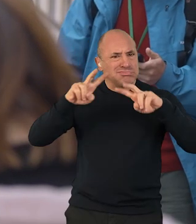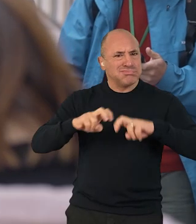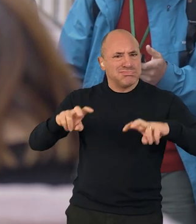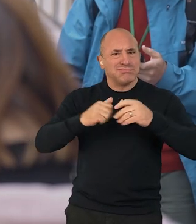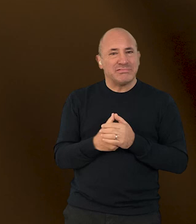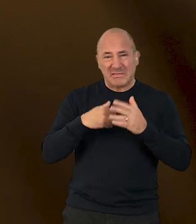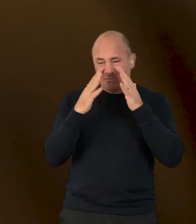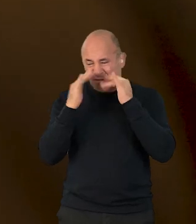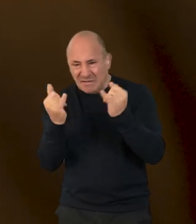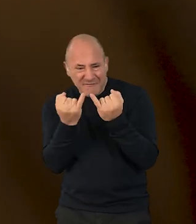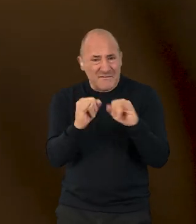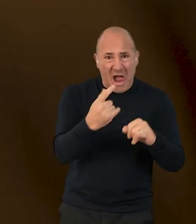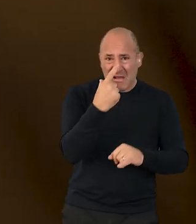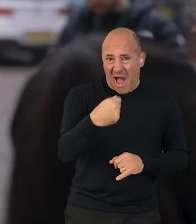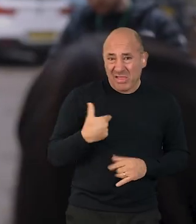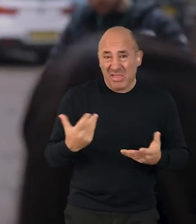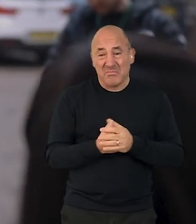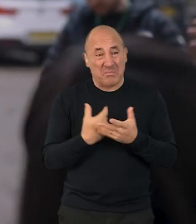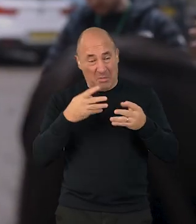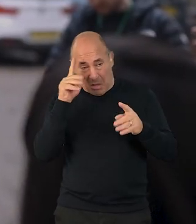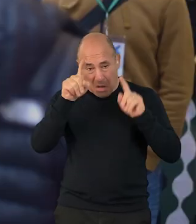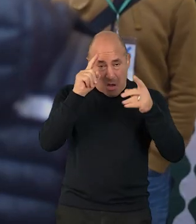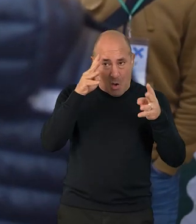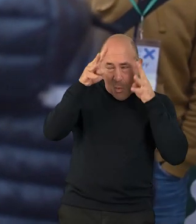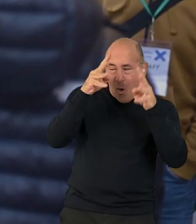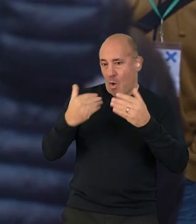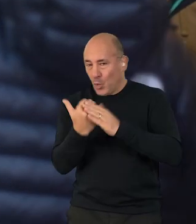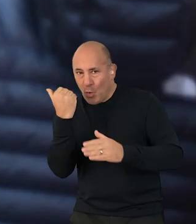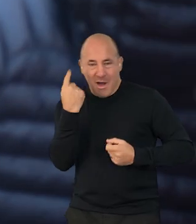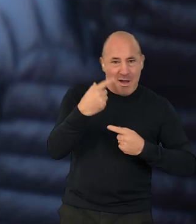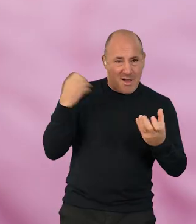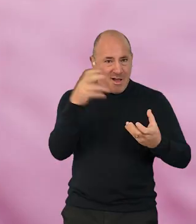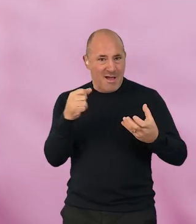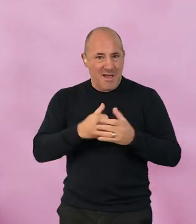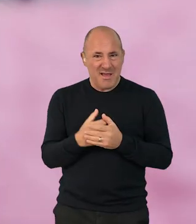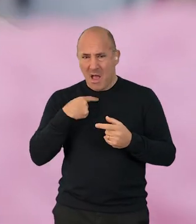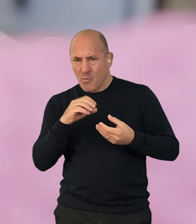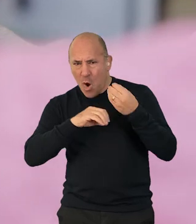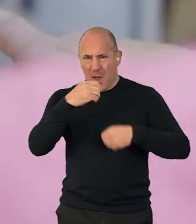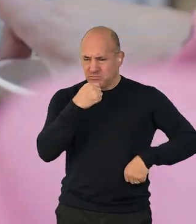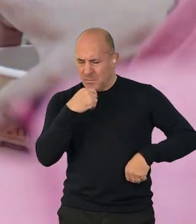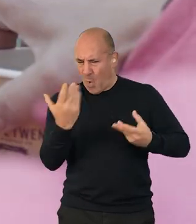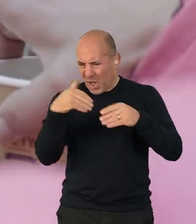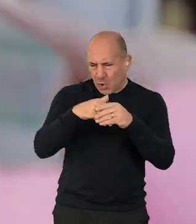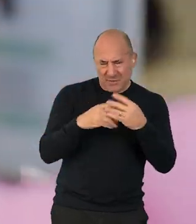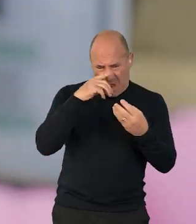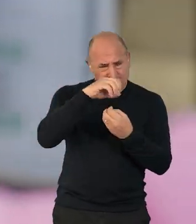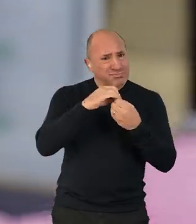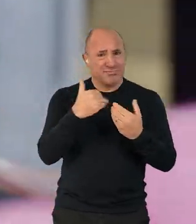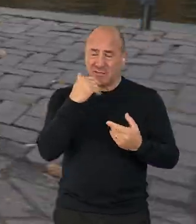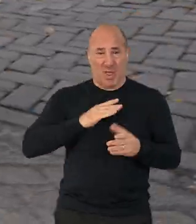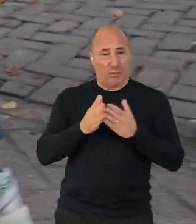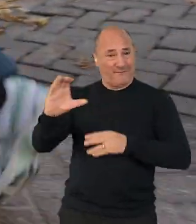be. It's allowed us to test and fail, it's allowed us to innovate, it's allowed us to work at how we can make it more inclusive.